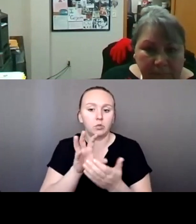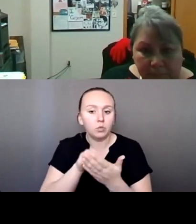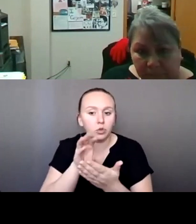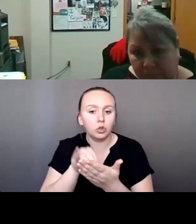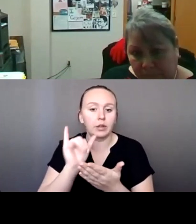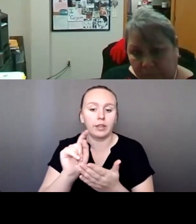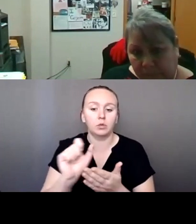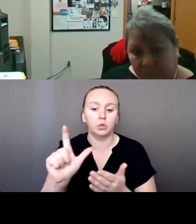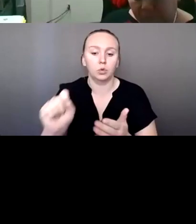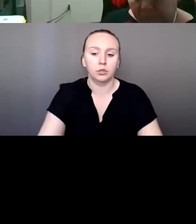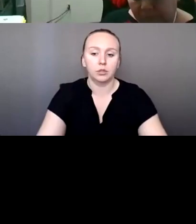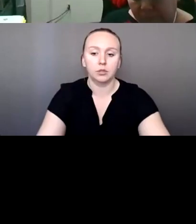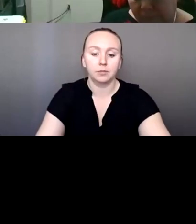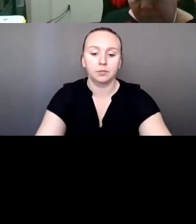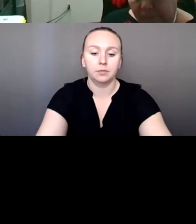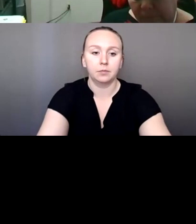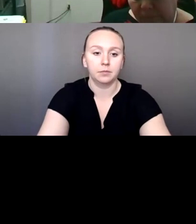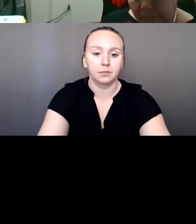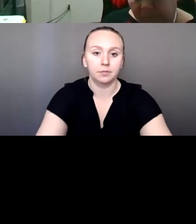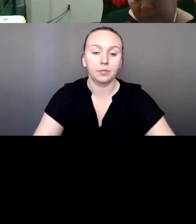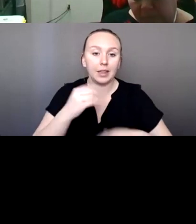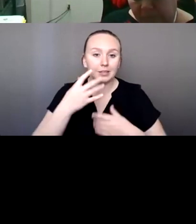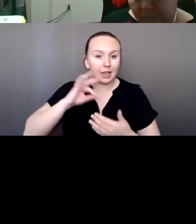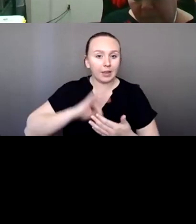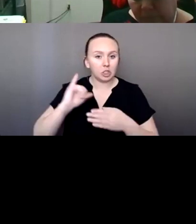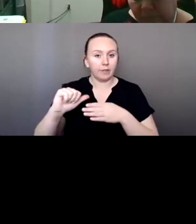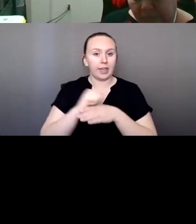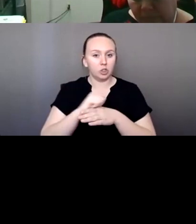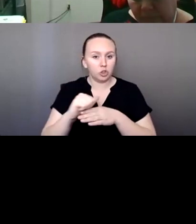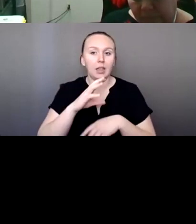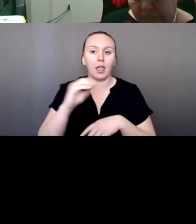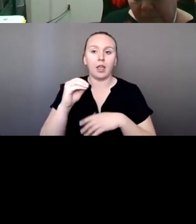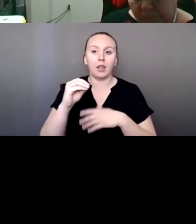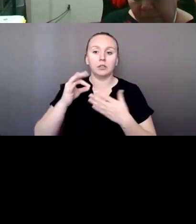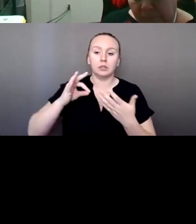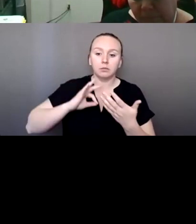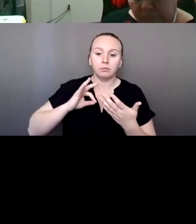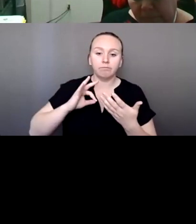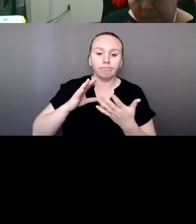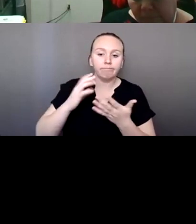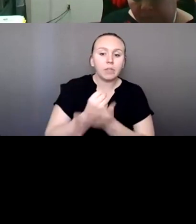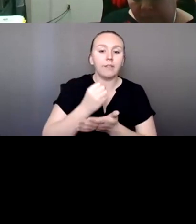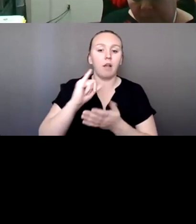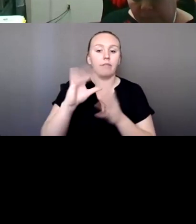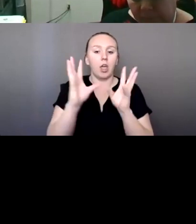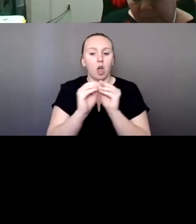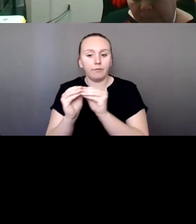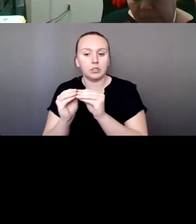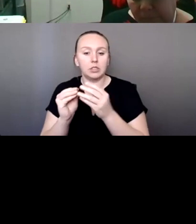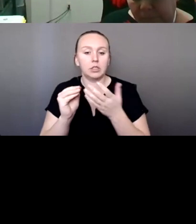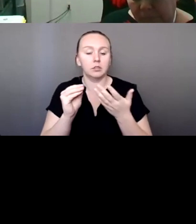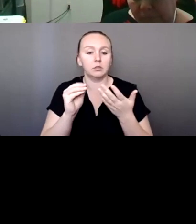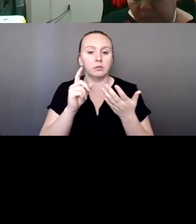tools or even taking advantage of these trainings that we have and taking advantage of these conferences. Um, so that,